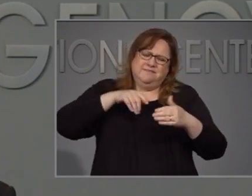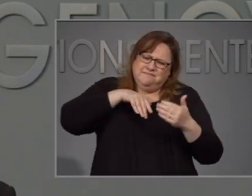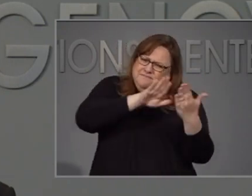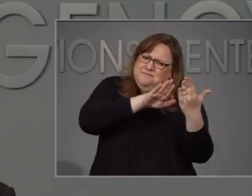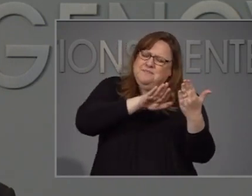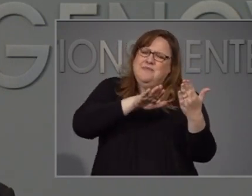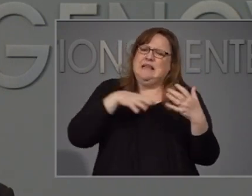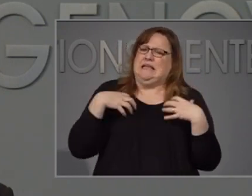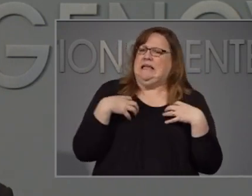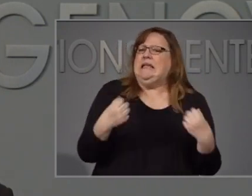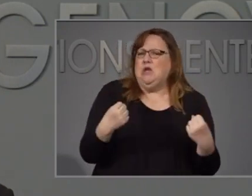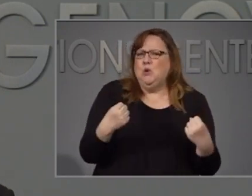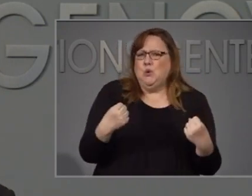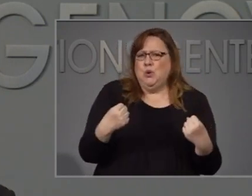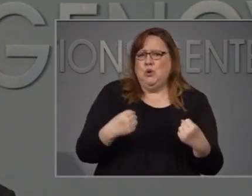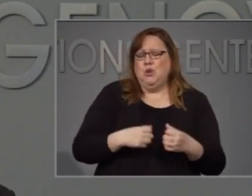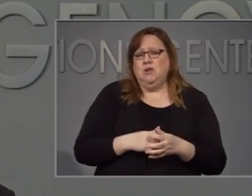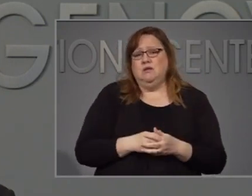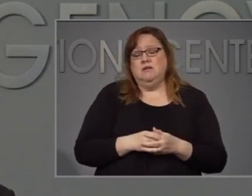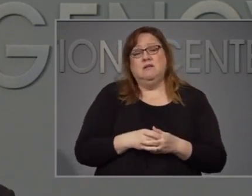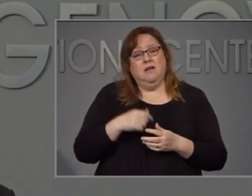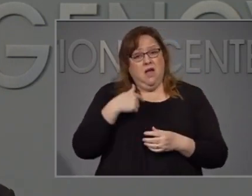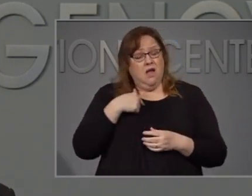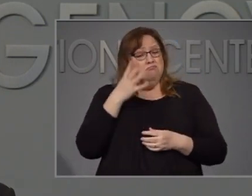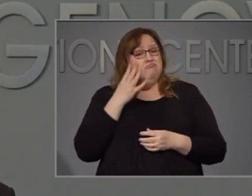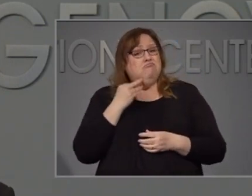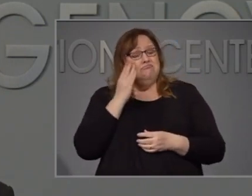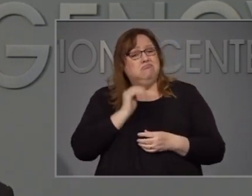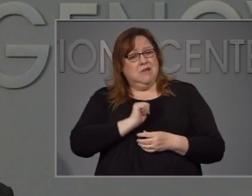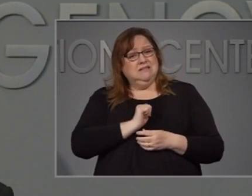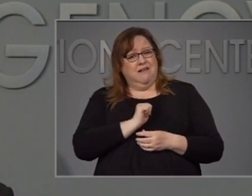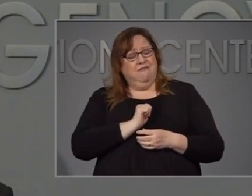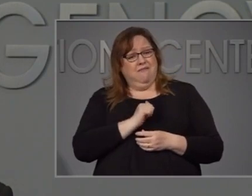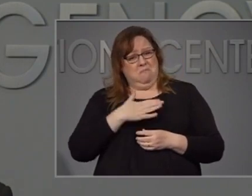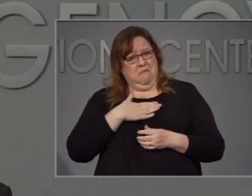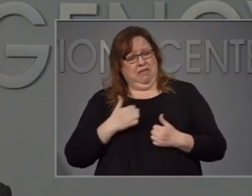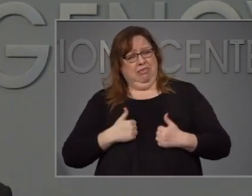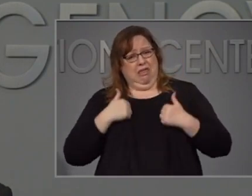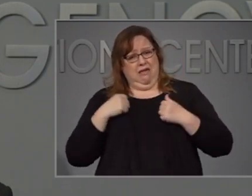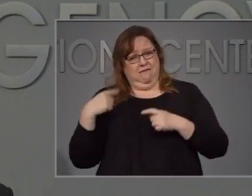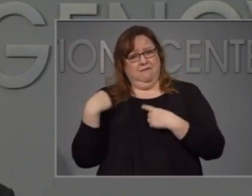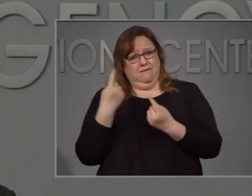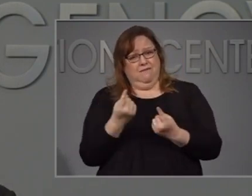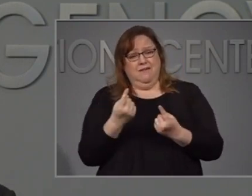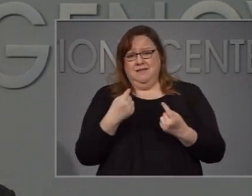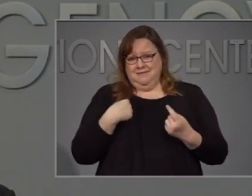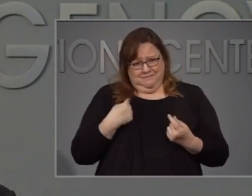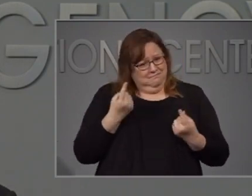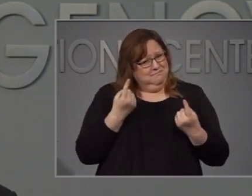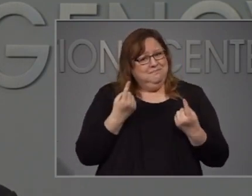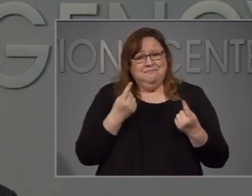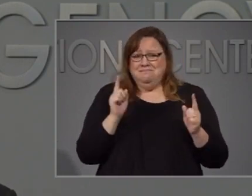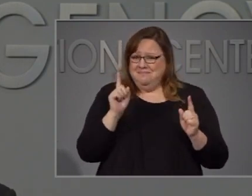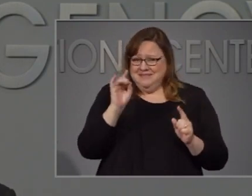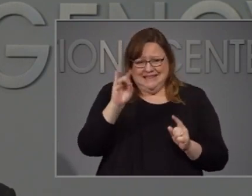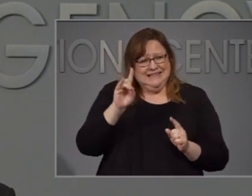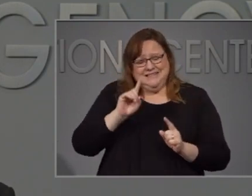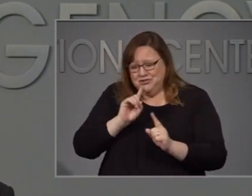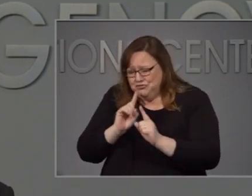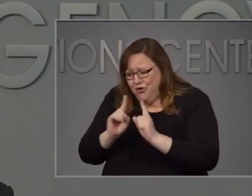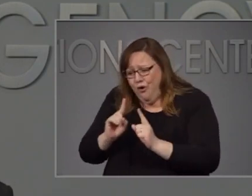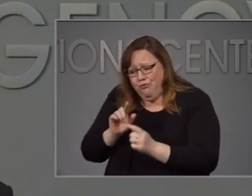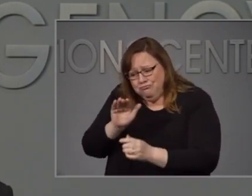I know this pain through my own life experiences as I've had to have the talk with my own son